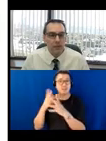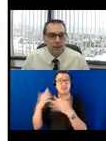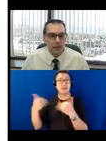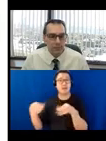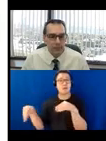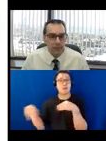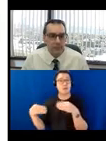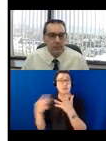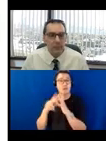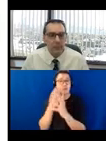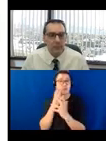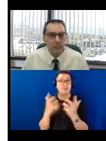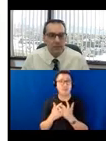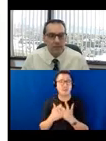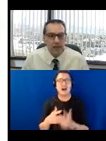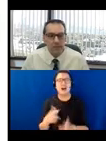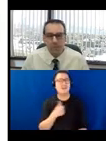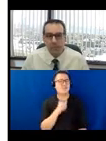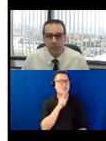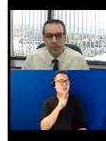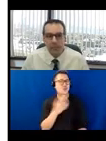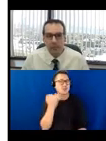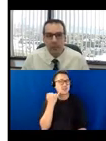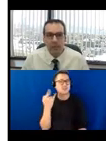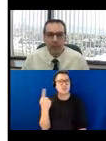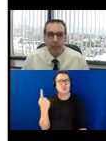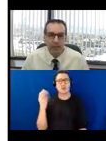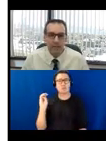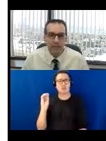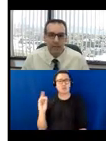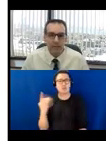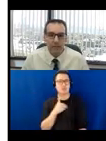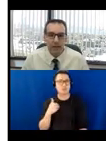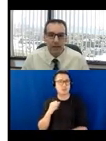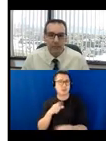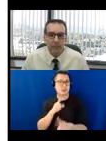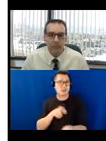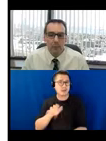if there's another MOD member on staff that might be able to weigh in on that.